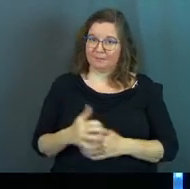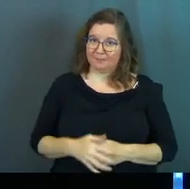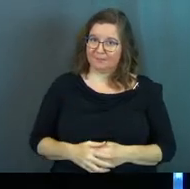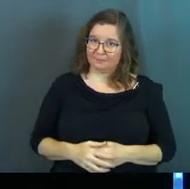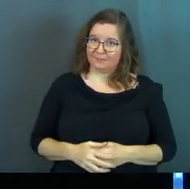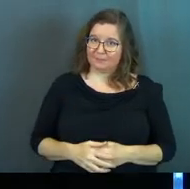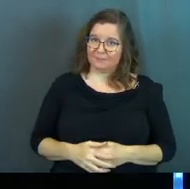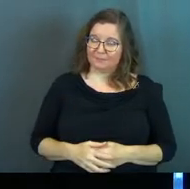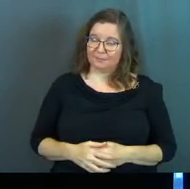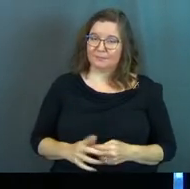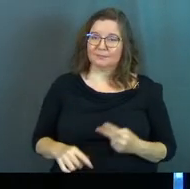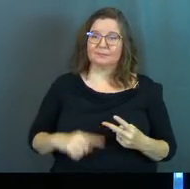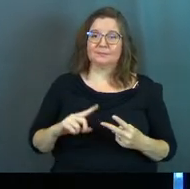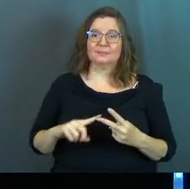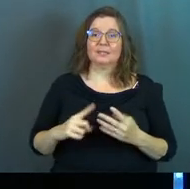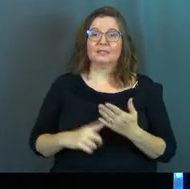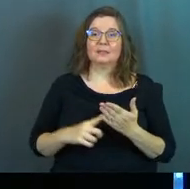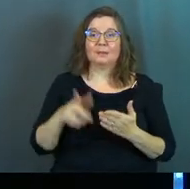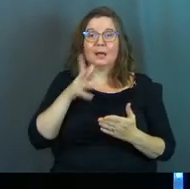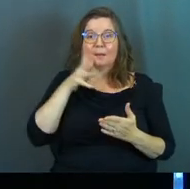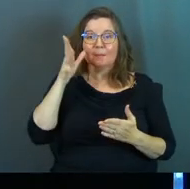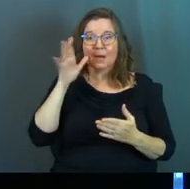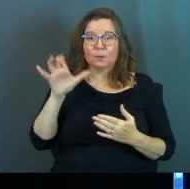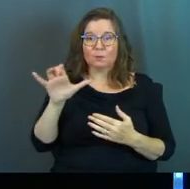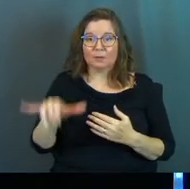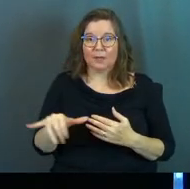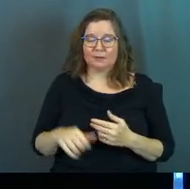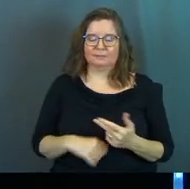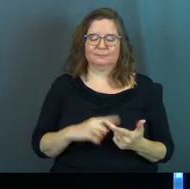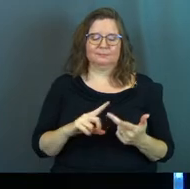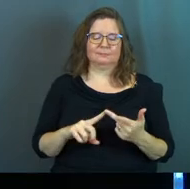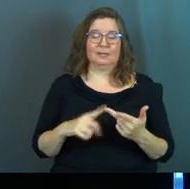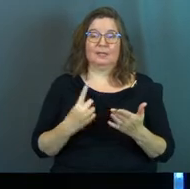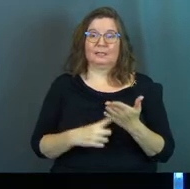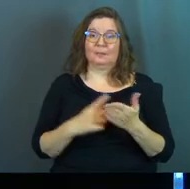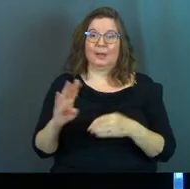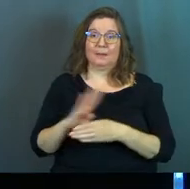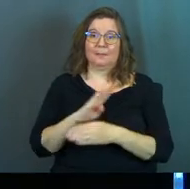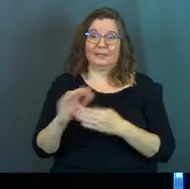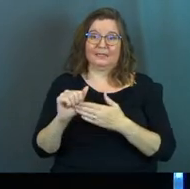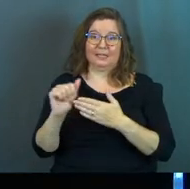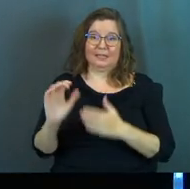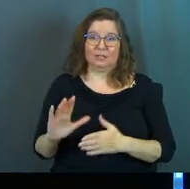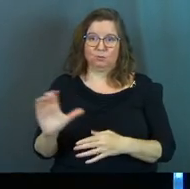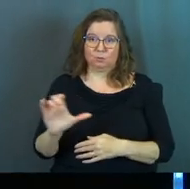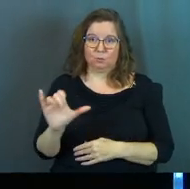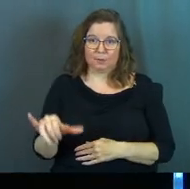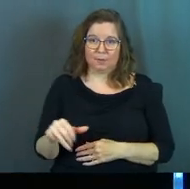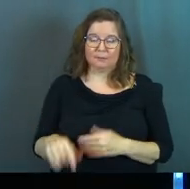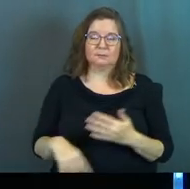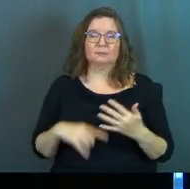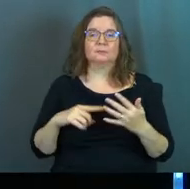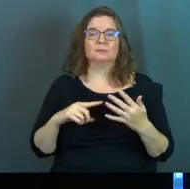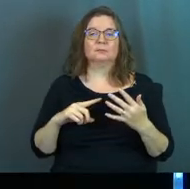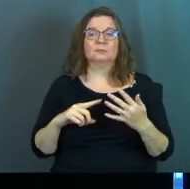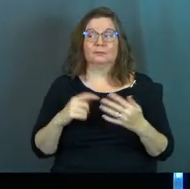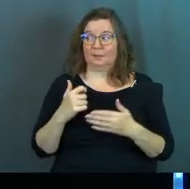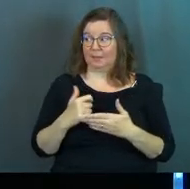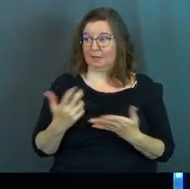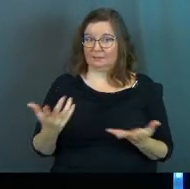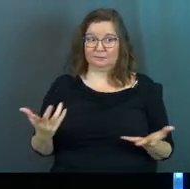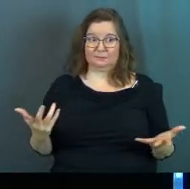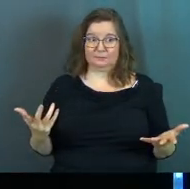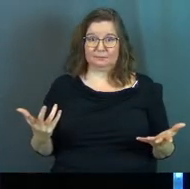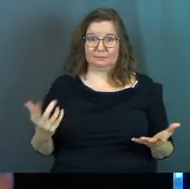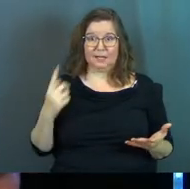their life. Sometimes parents do that. Sometimes business leaders do that. Amen?